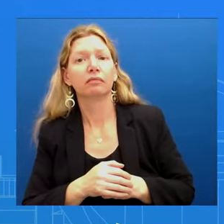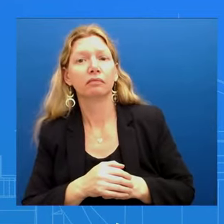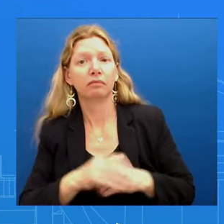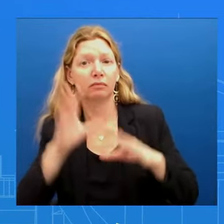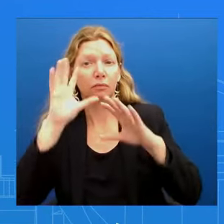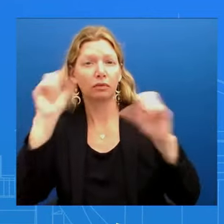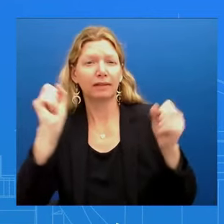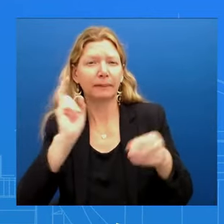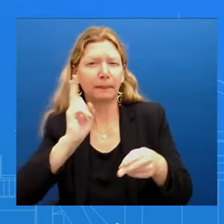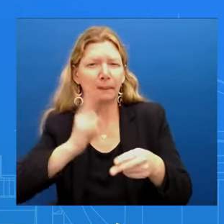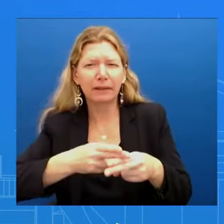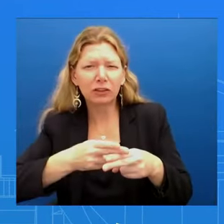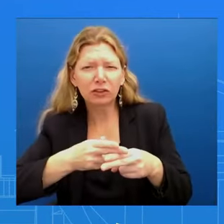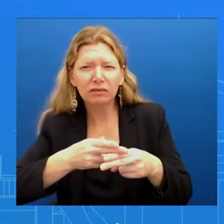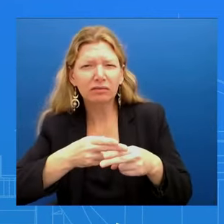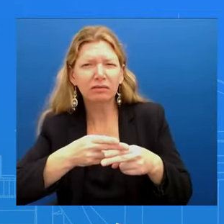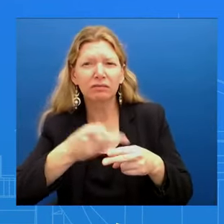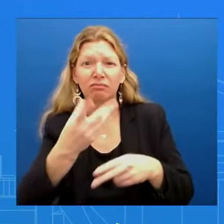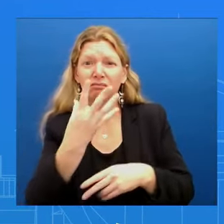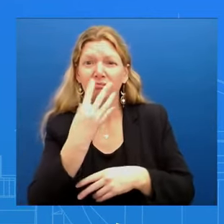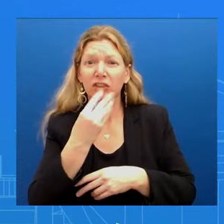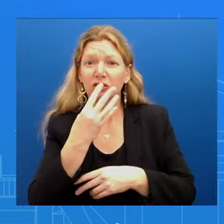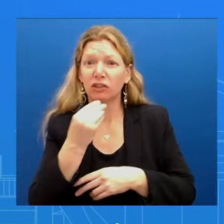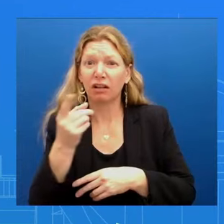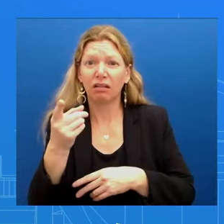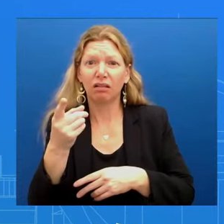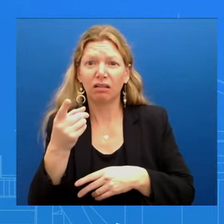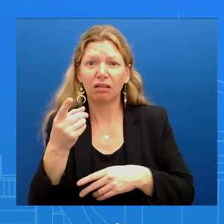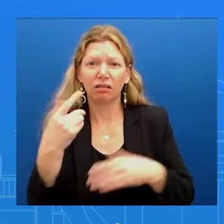but that is a slightly more